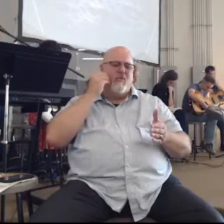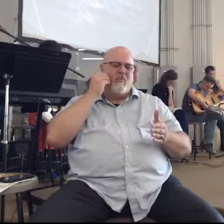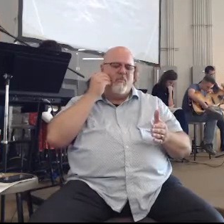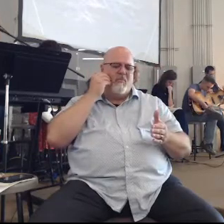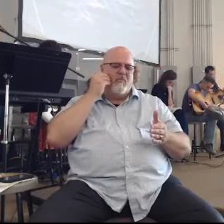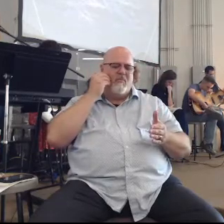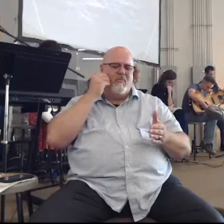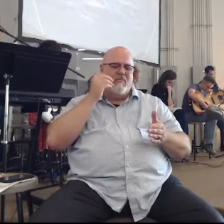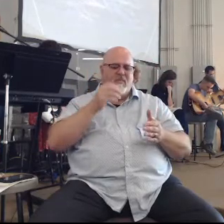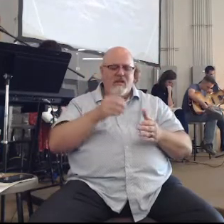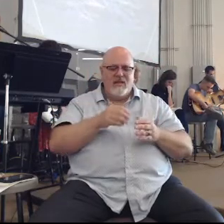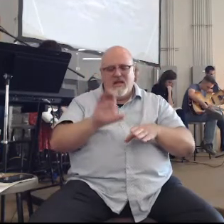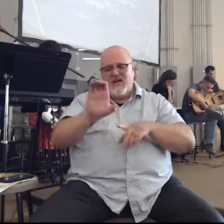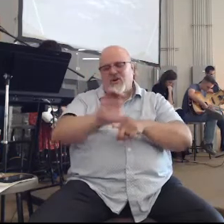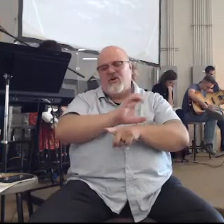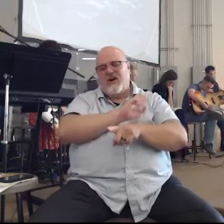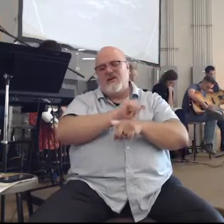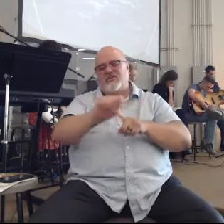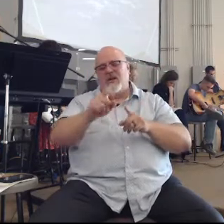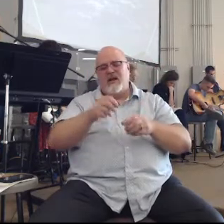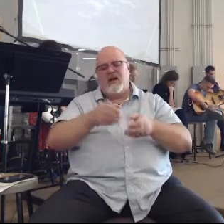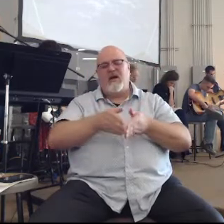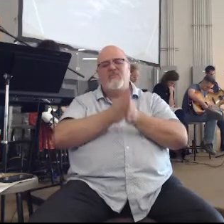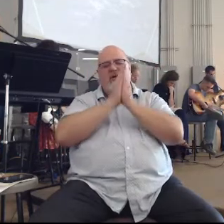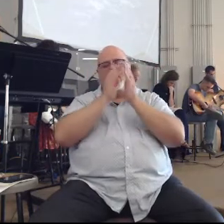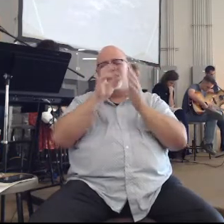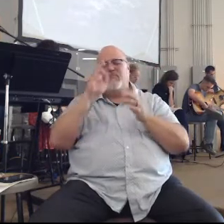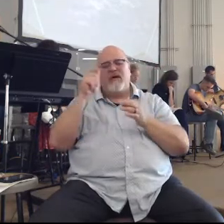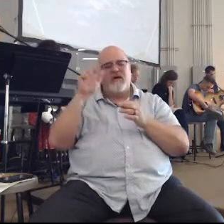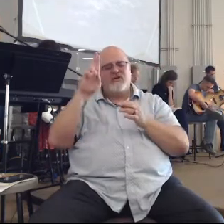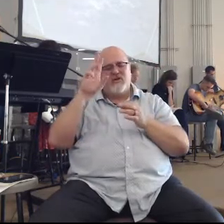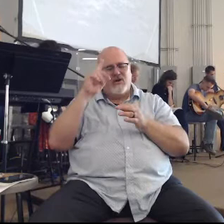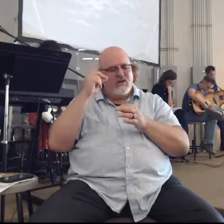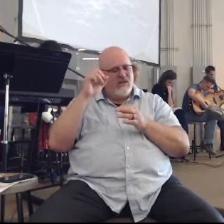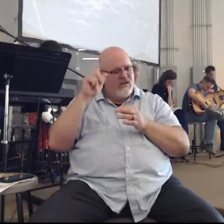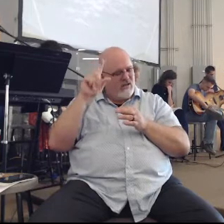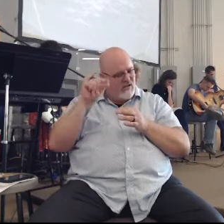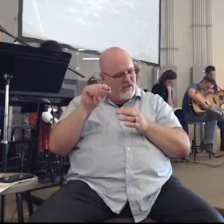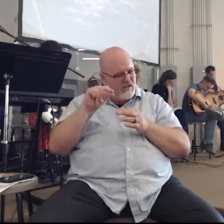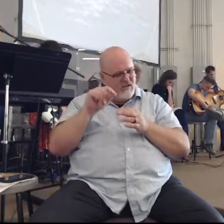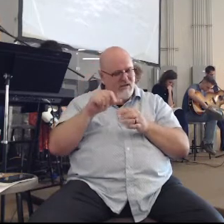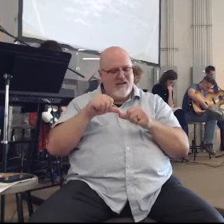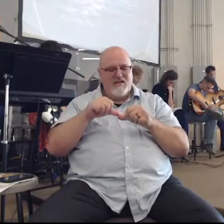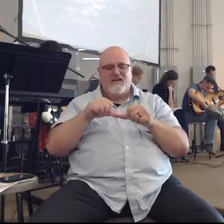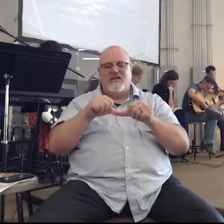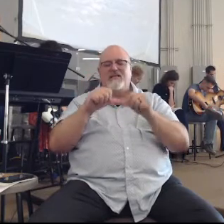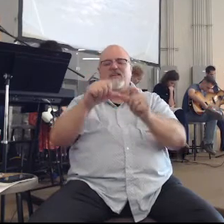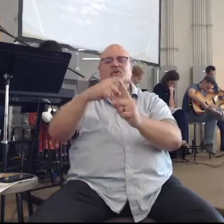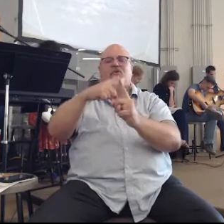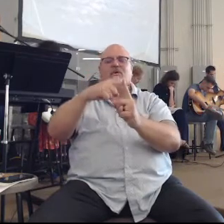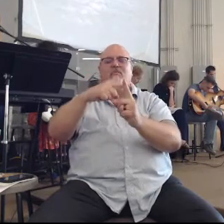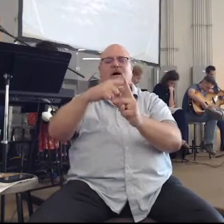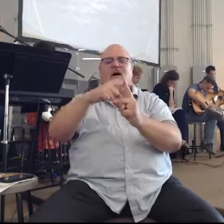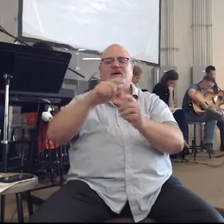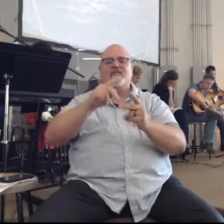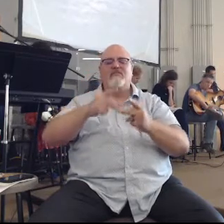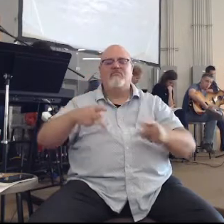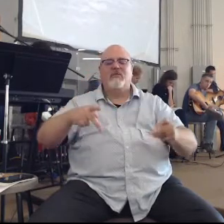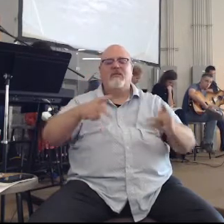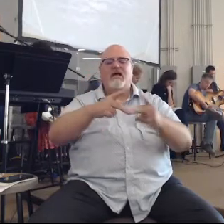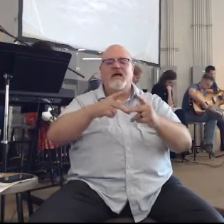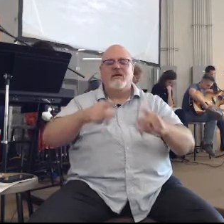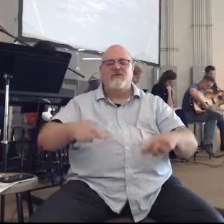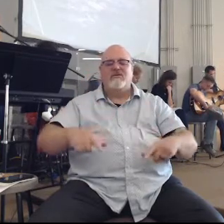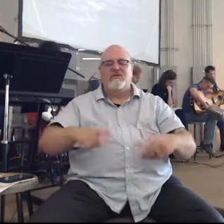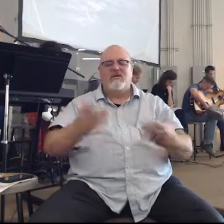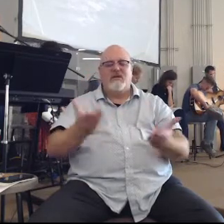to cross-train. pray to Pastor Doug and everyone here that we can continue this positive environment, that we can continue to